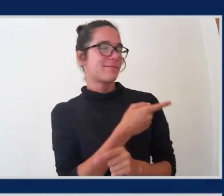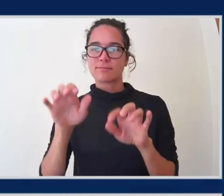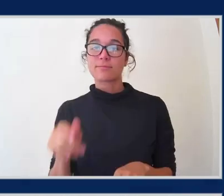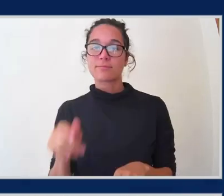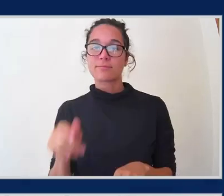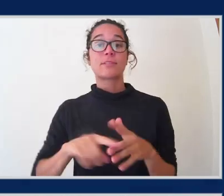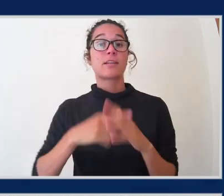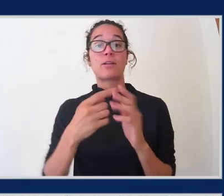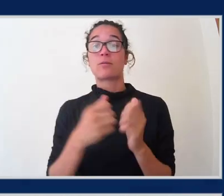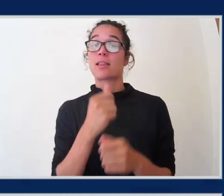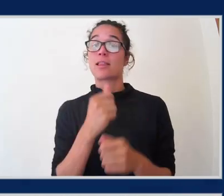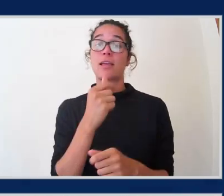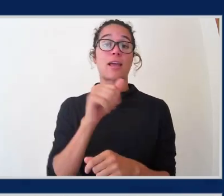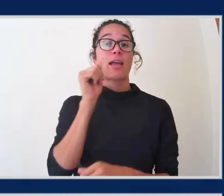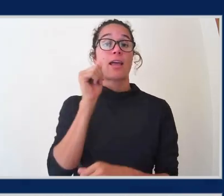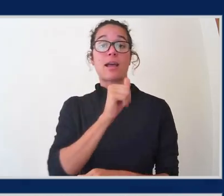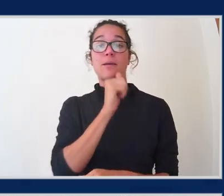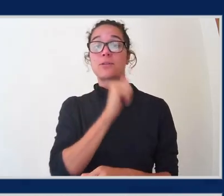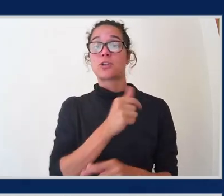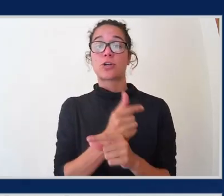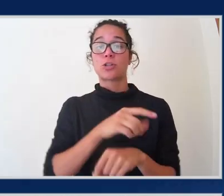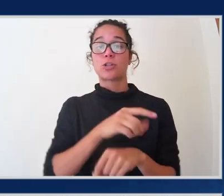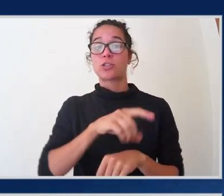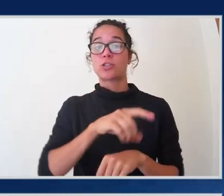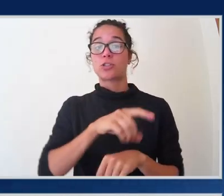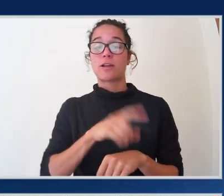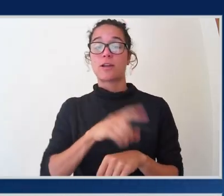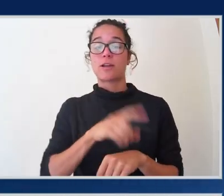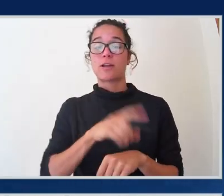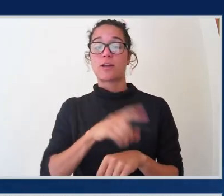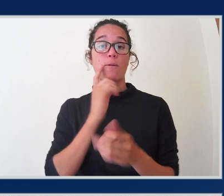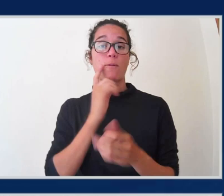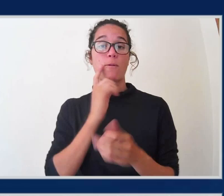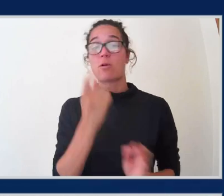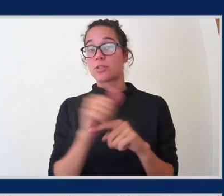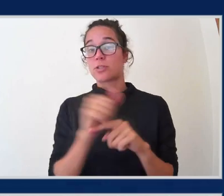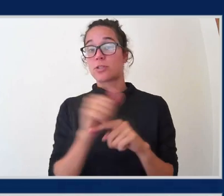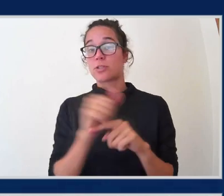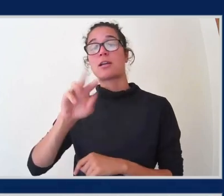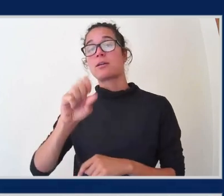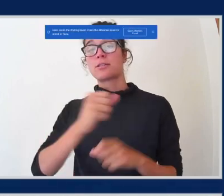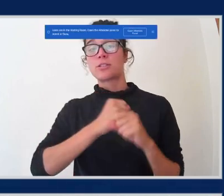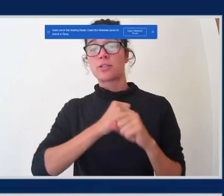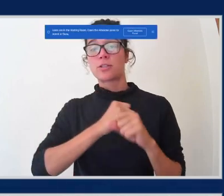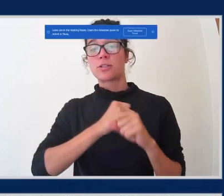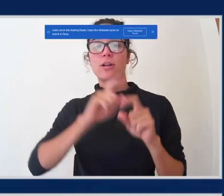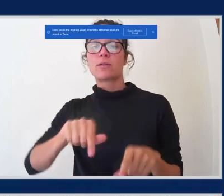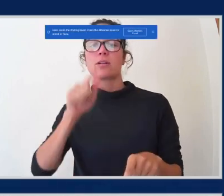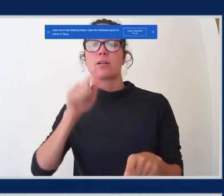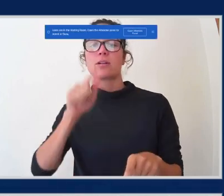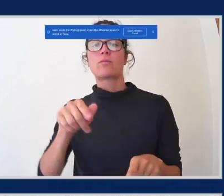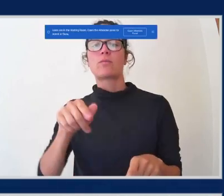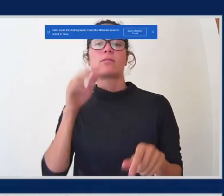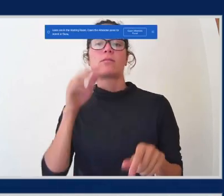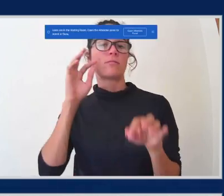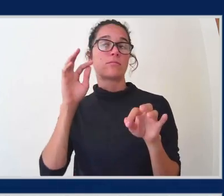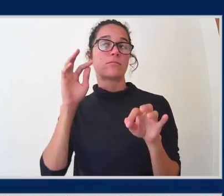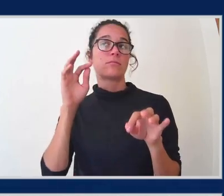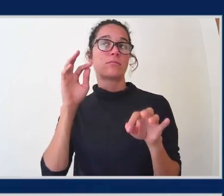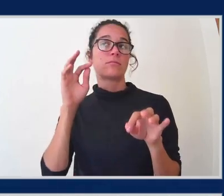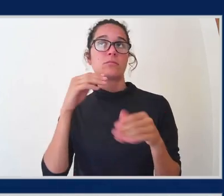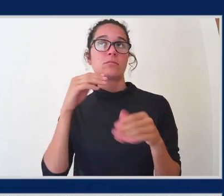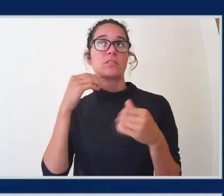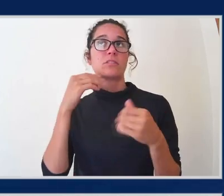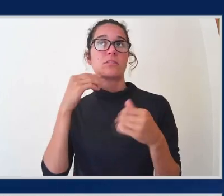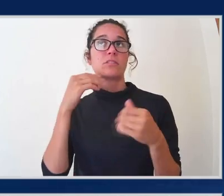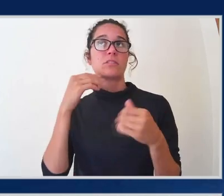It's a one hour training. You can have the AWS security incident response compromise IAM credentials use case free 40 minutes. You have the securing